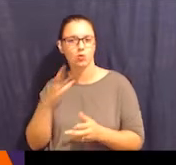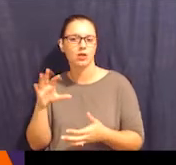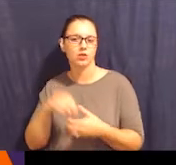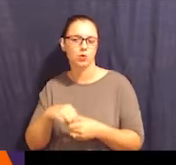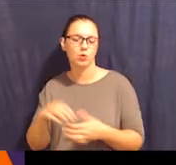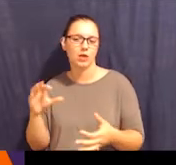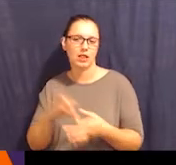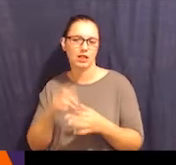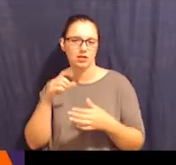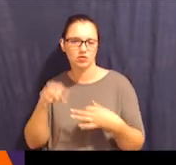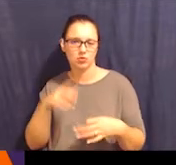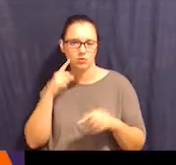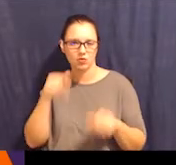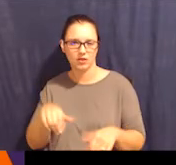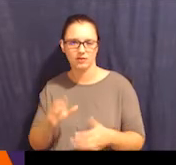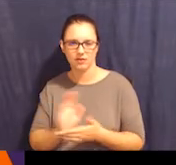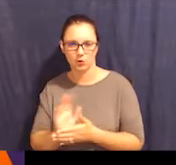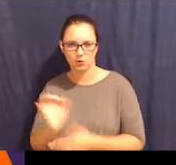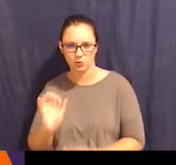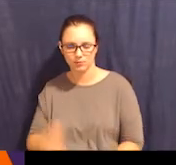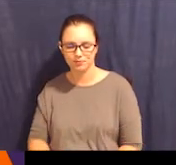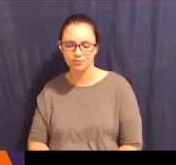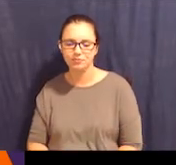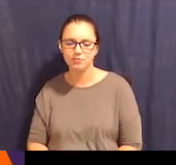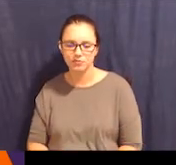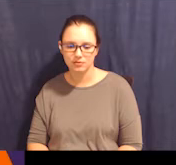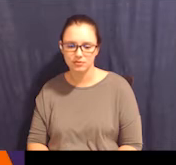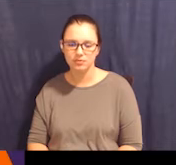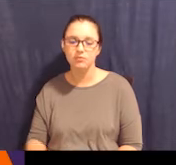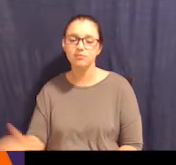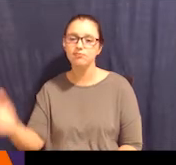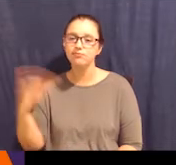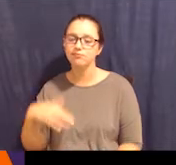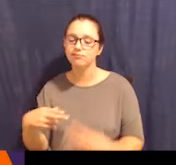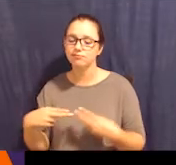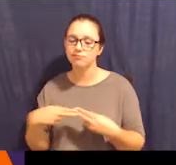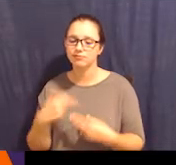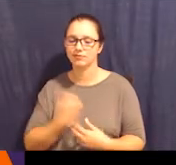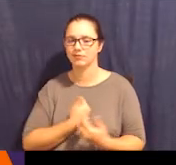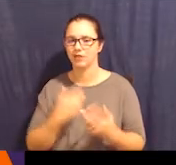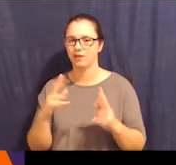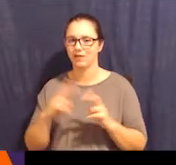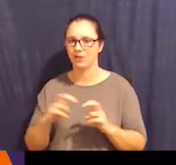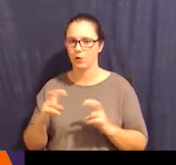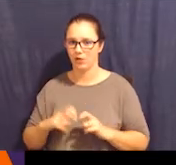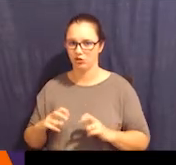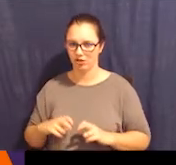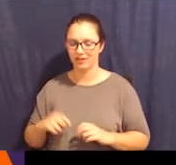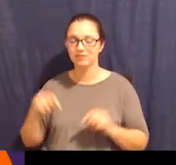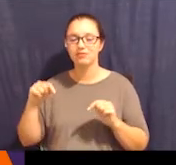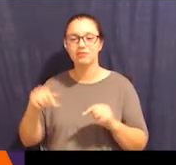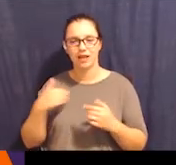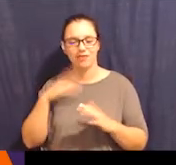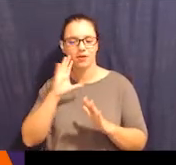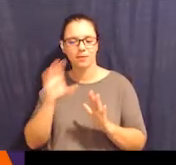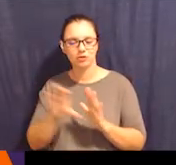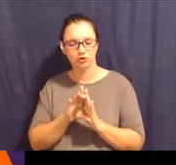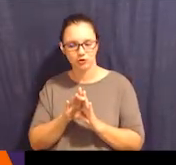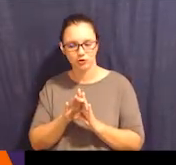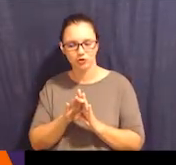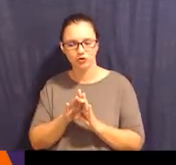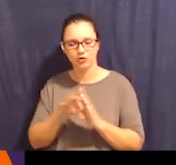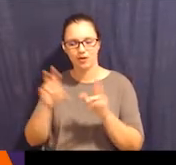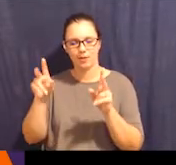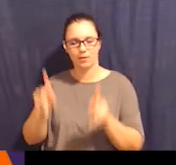include a link in the description for this video. The next slide is self-evaluation. And here we have a